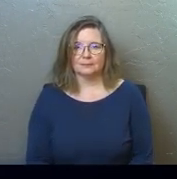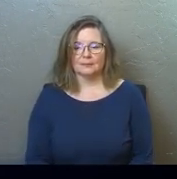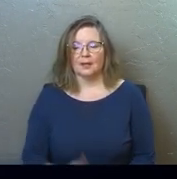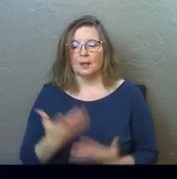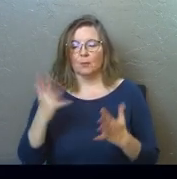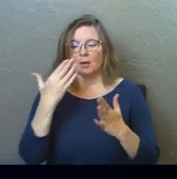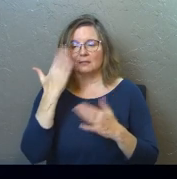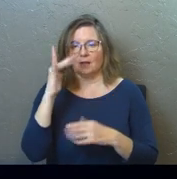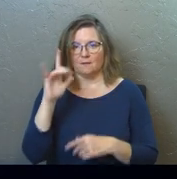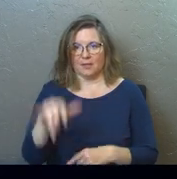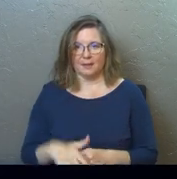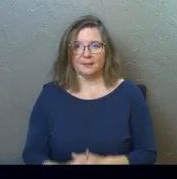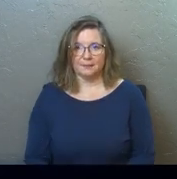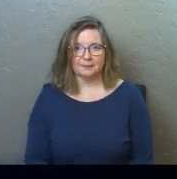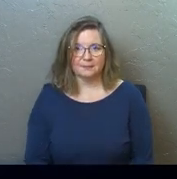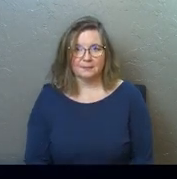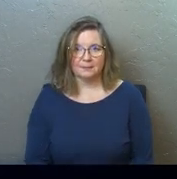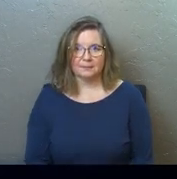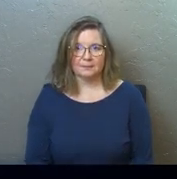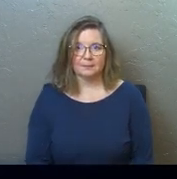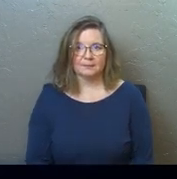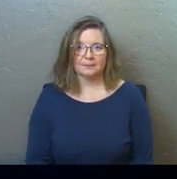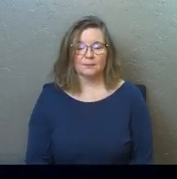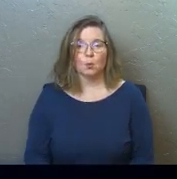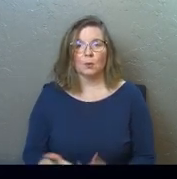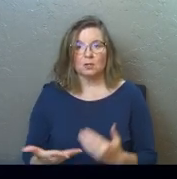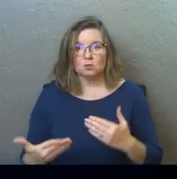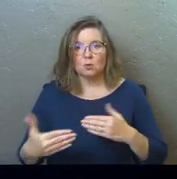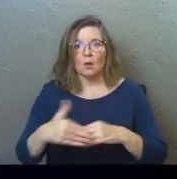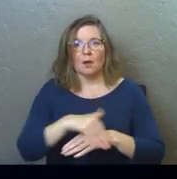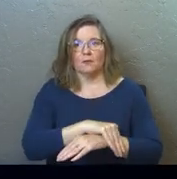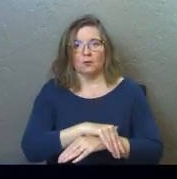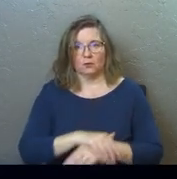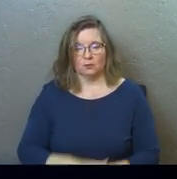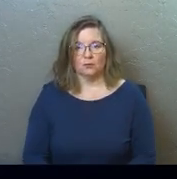Praise God for that. We need to cover.